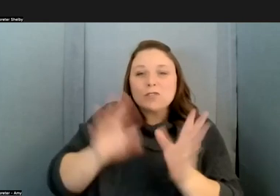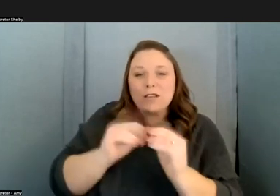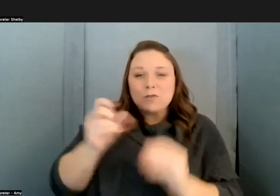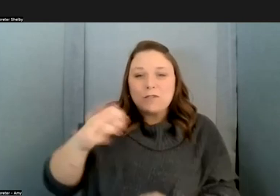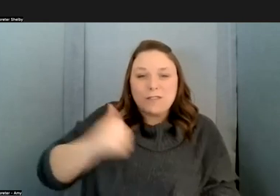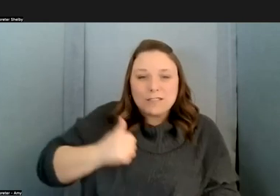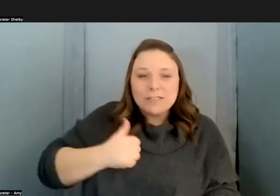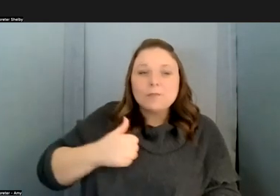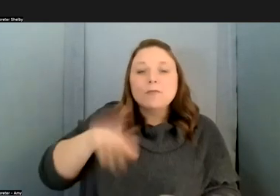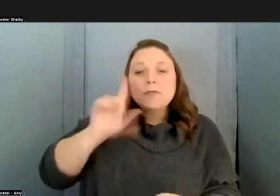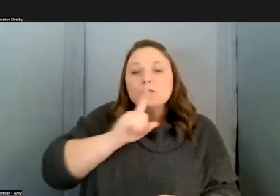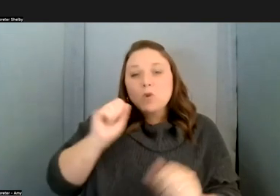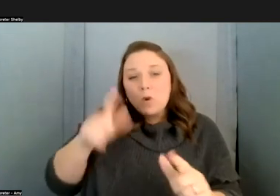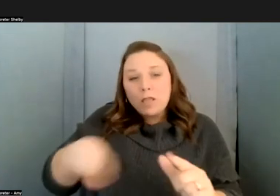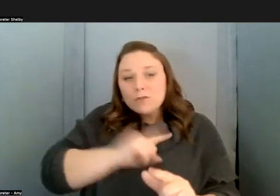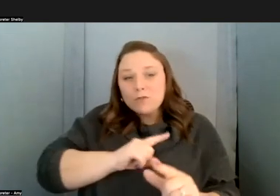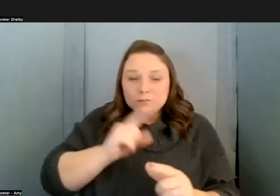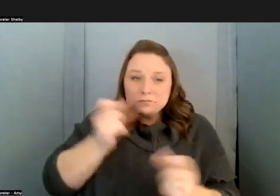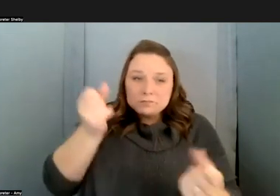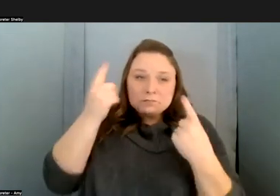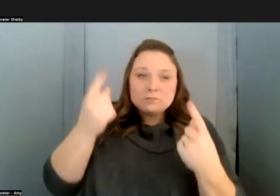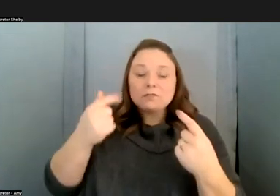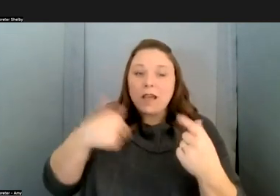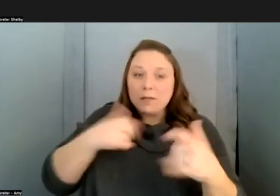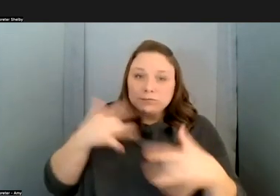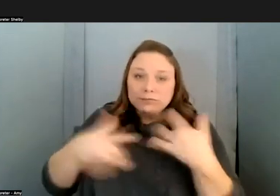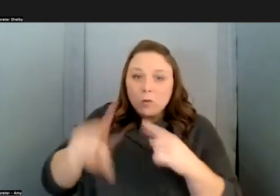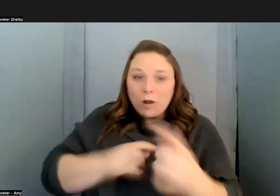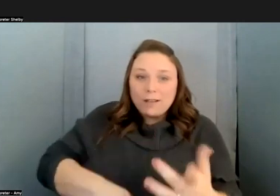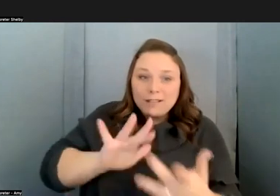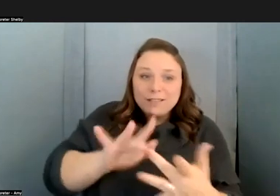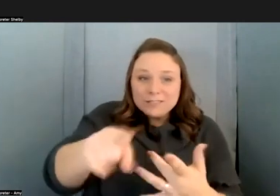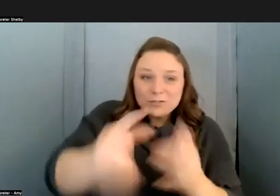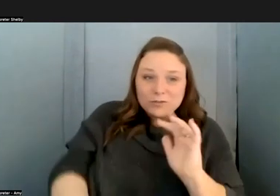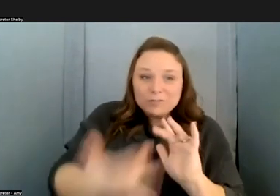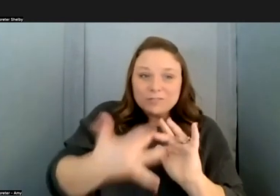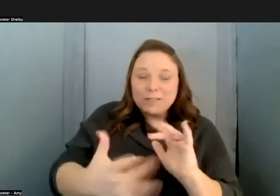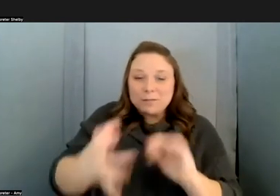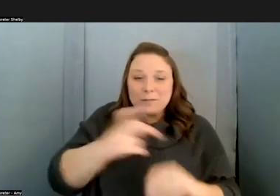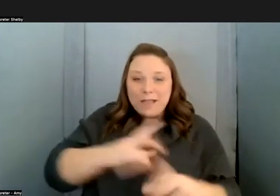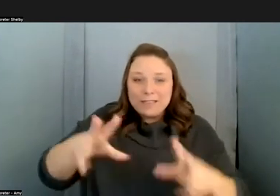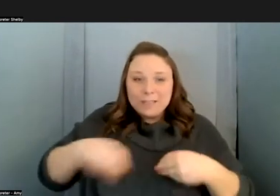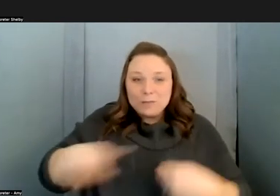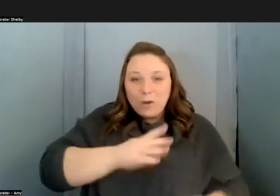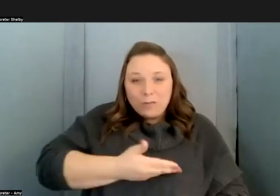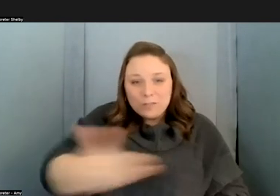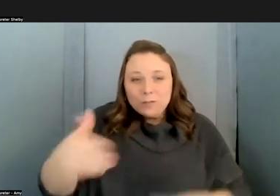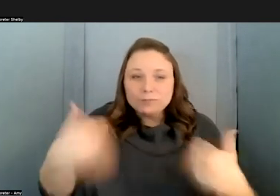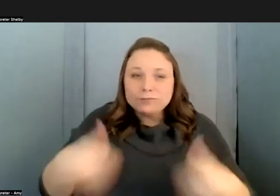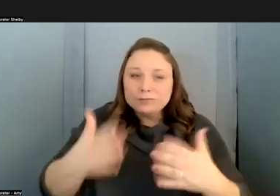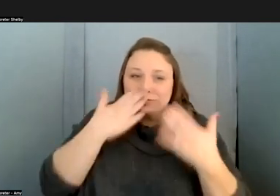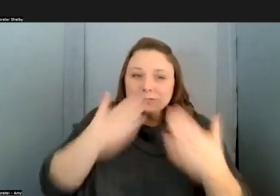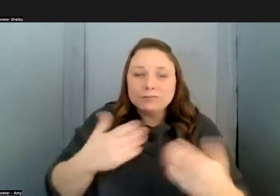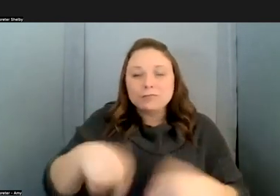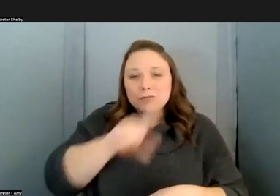all understand my enthusiasm when i reached out to stephen and you replied and you accepted our invitation thank you and it's my